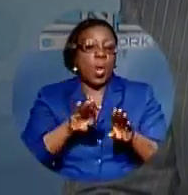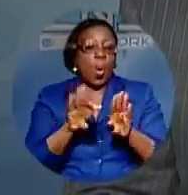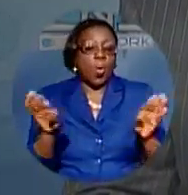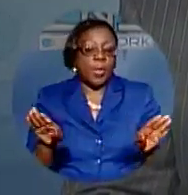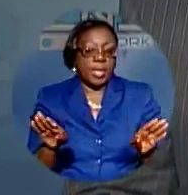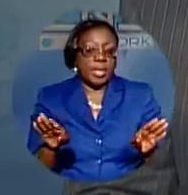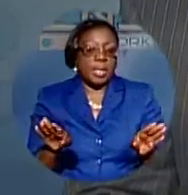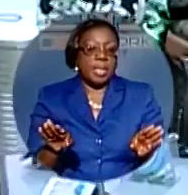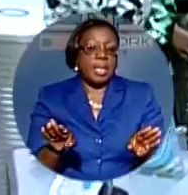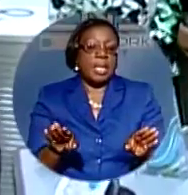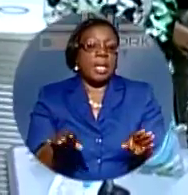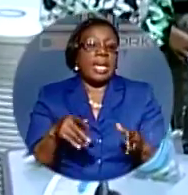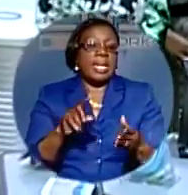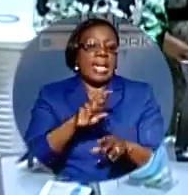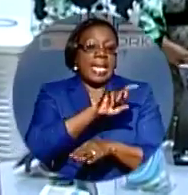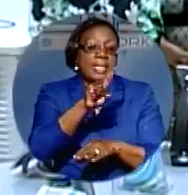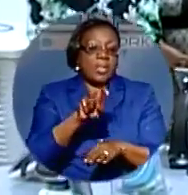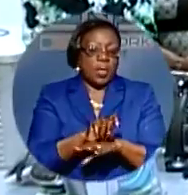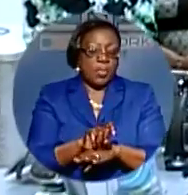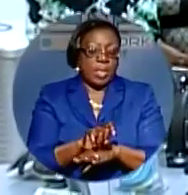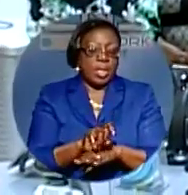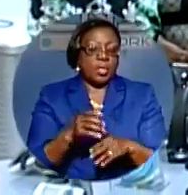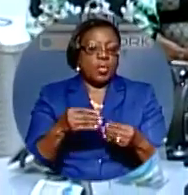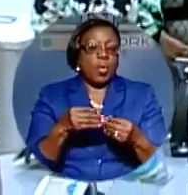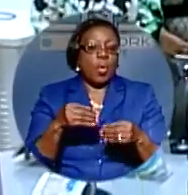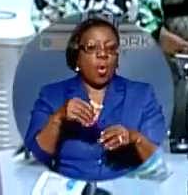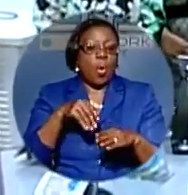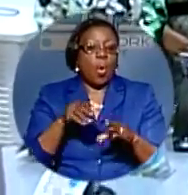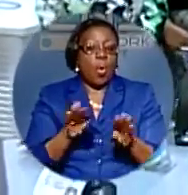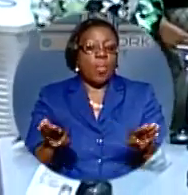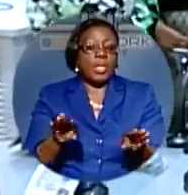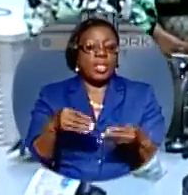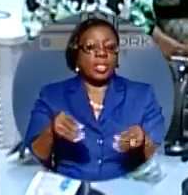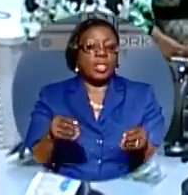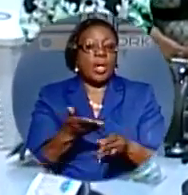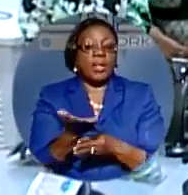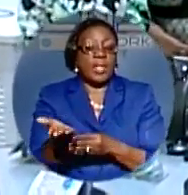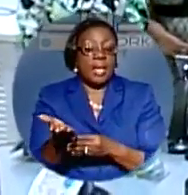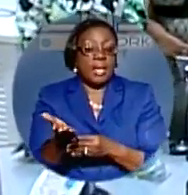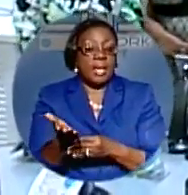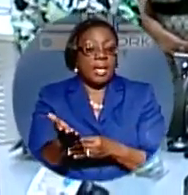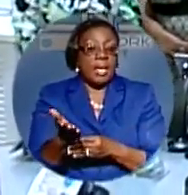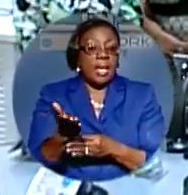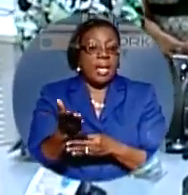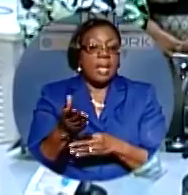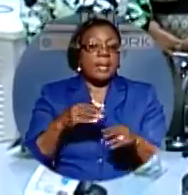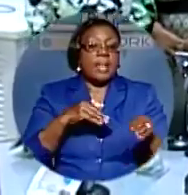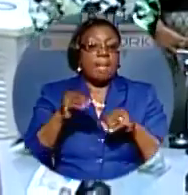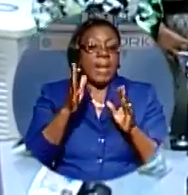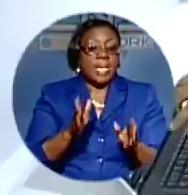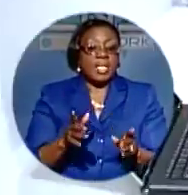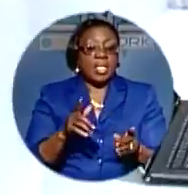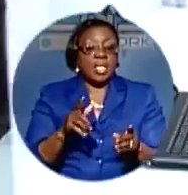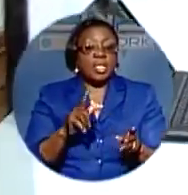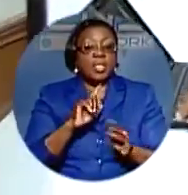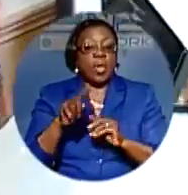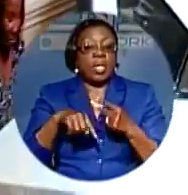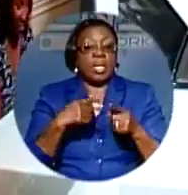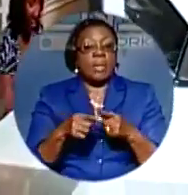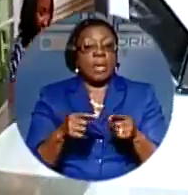Exuma for the launch of the first family island outlet, BTC Lime's retail manager Bob Gill talked about the company's progress thus far.